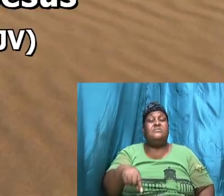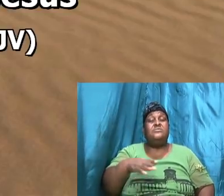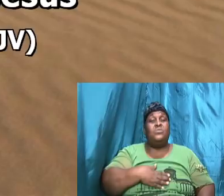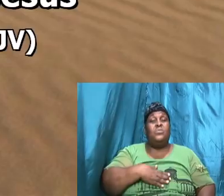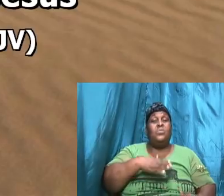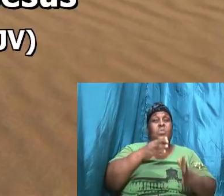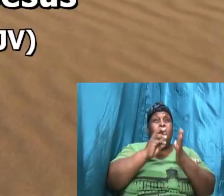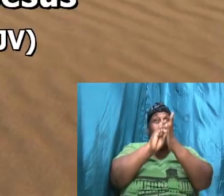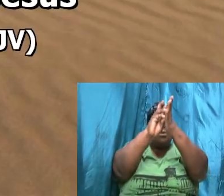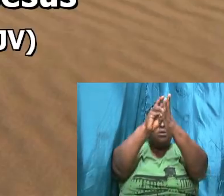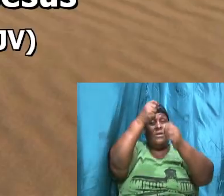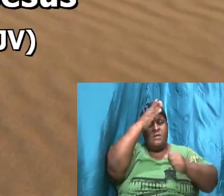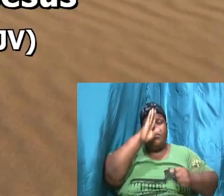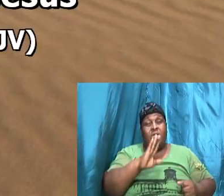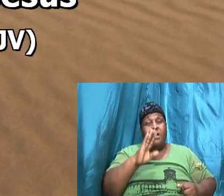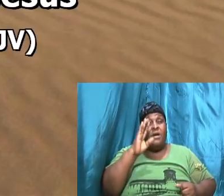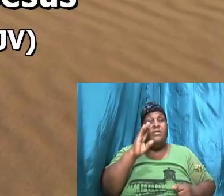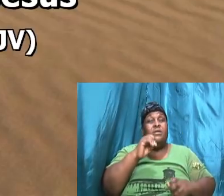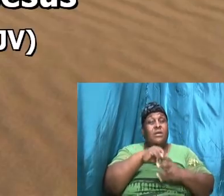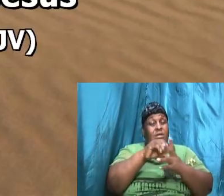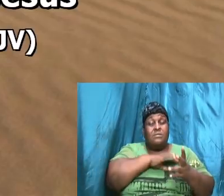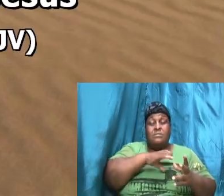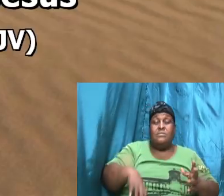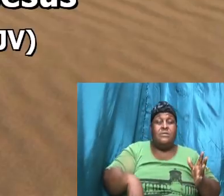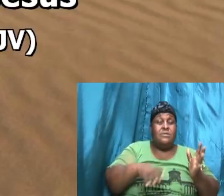concerning you